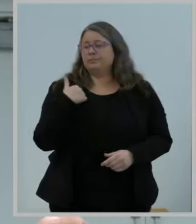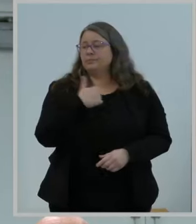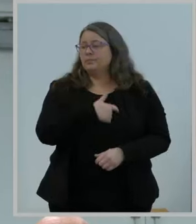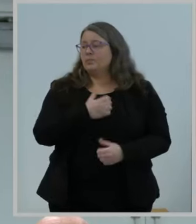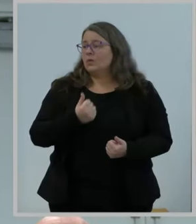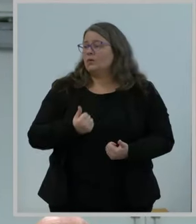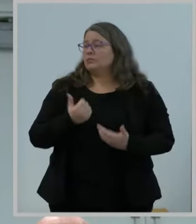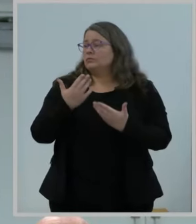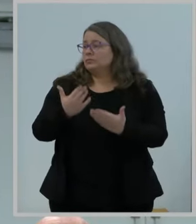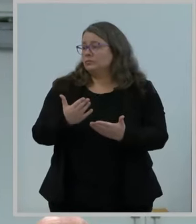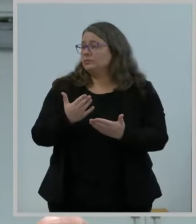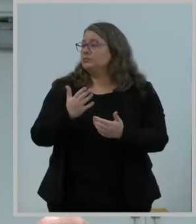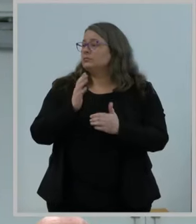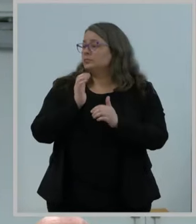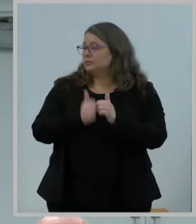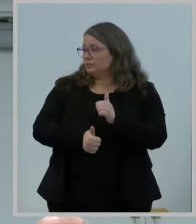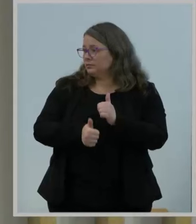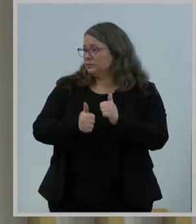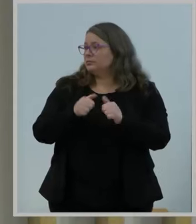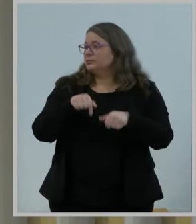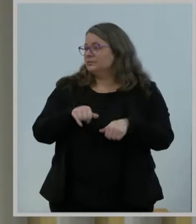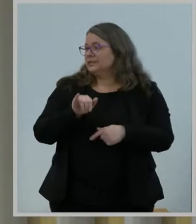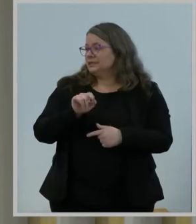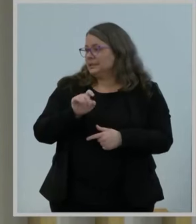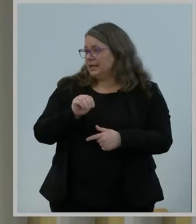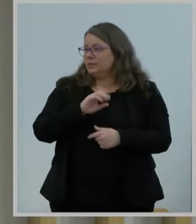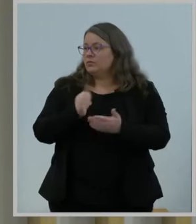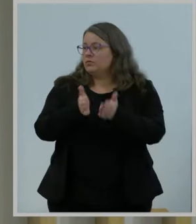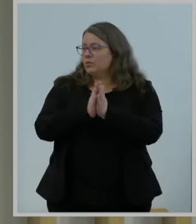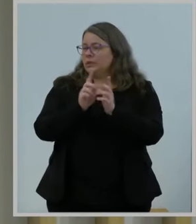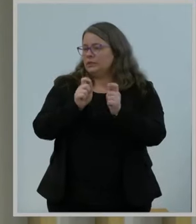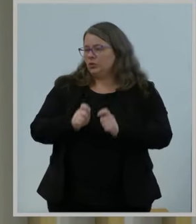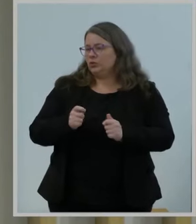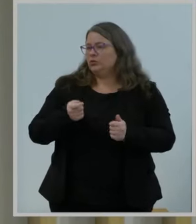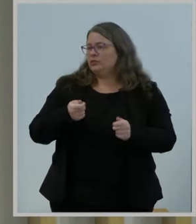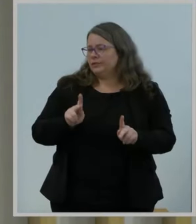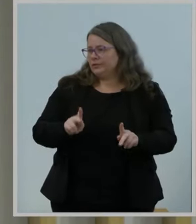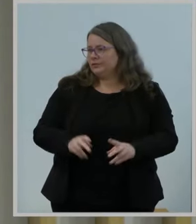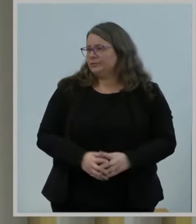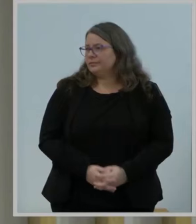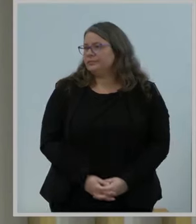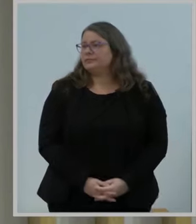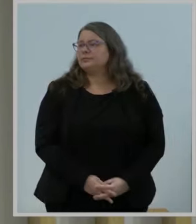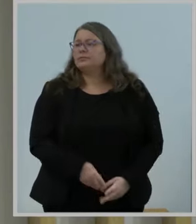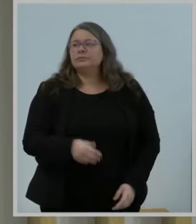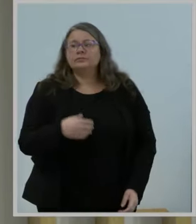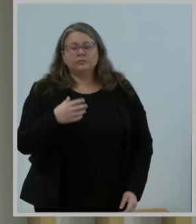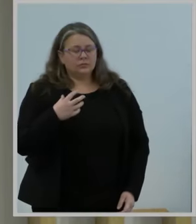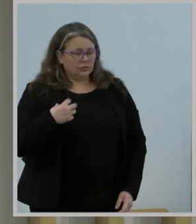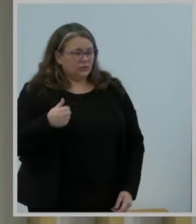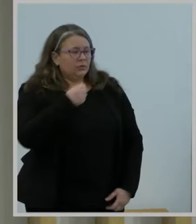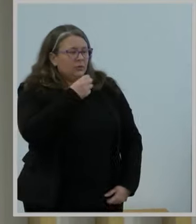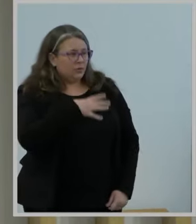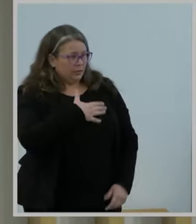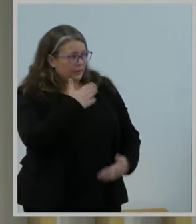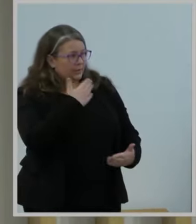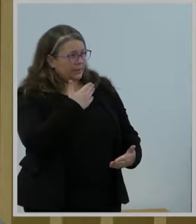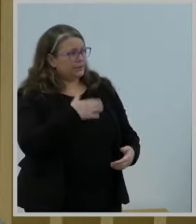editorial privileges. Thank you. Thank you. We will now hear comments from the bench. Commissioner Carr.